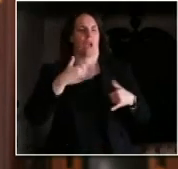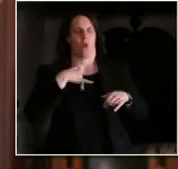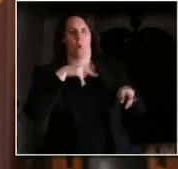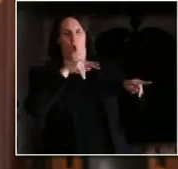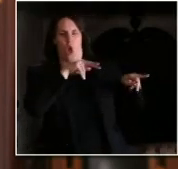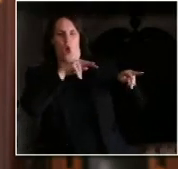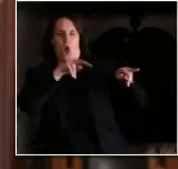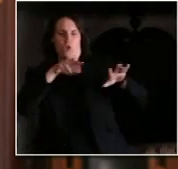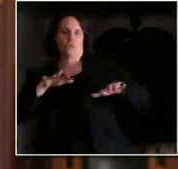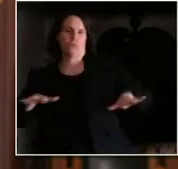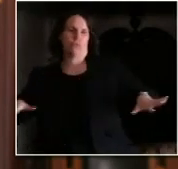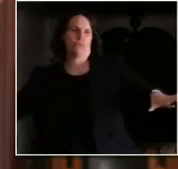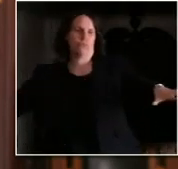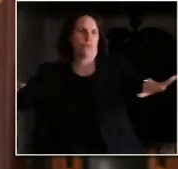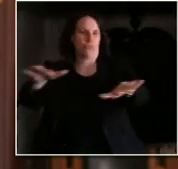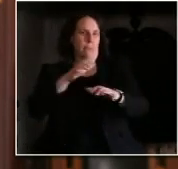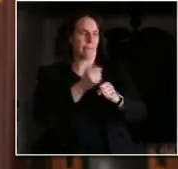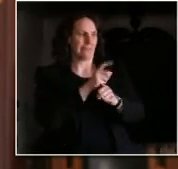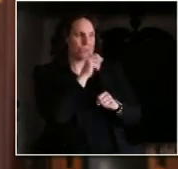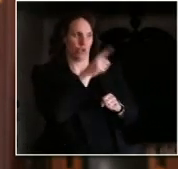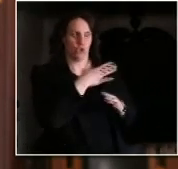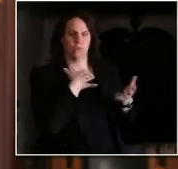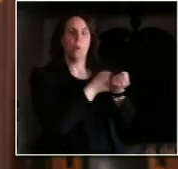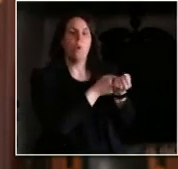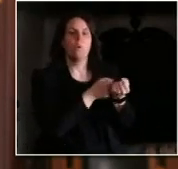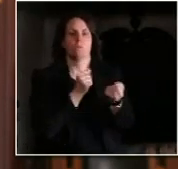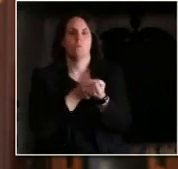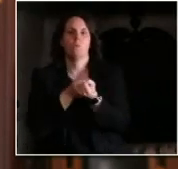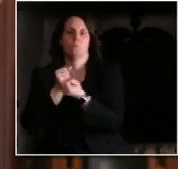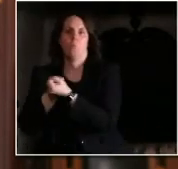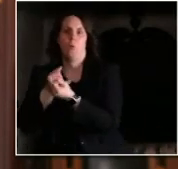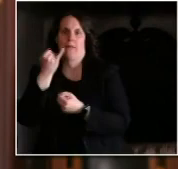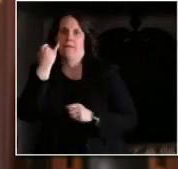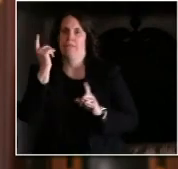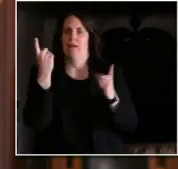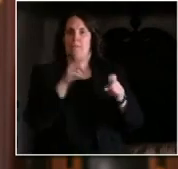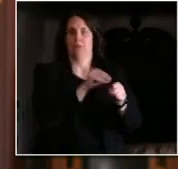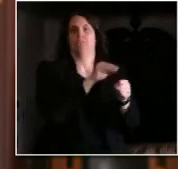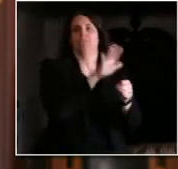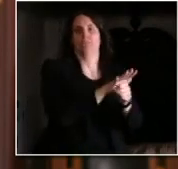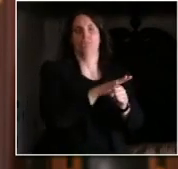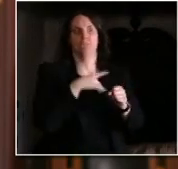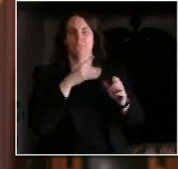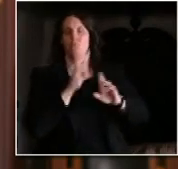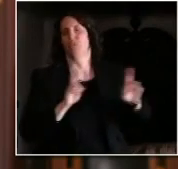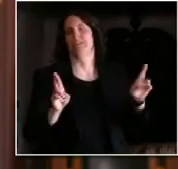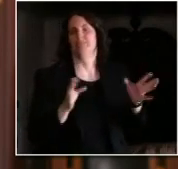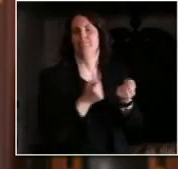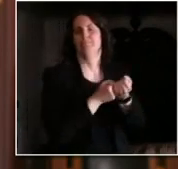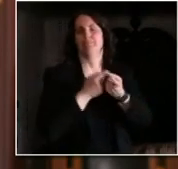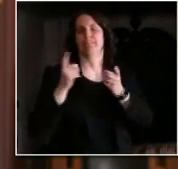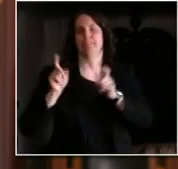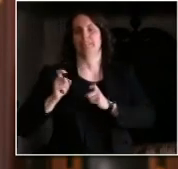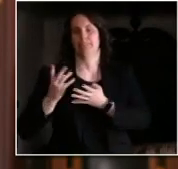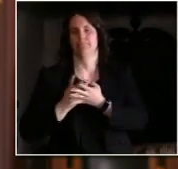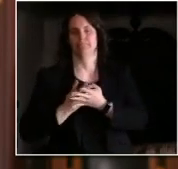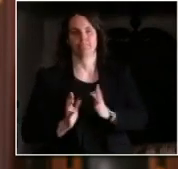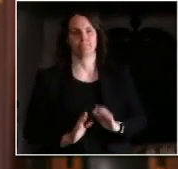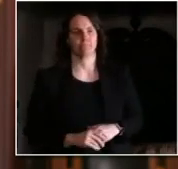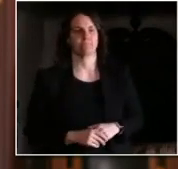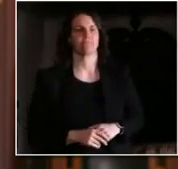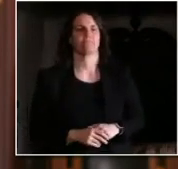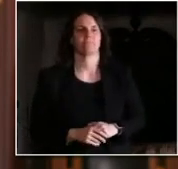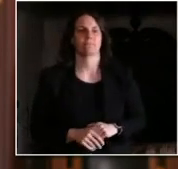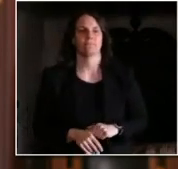of put to use the resources we have to stop the spread as quickly and efficiently as possible and so we're working to scale up both of those